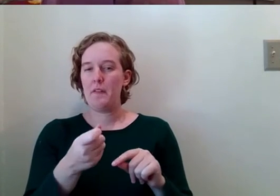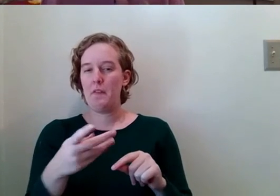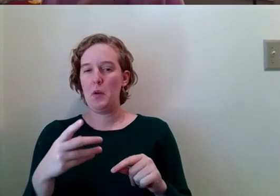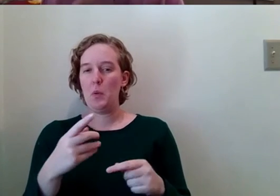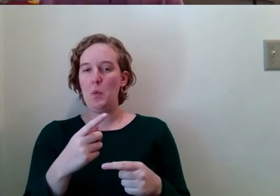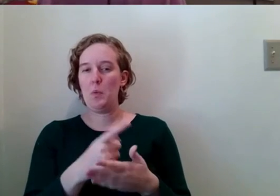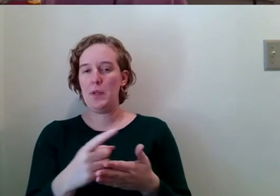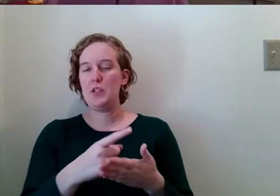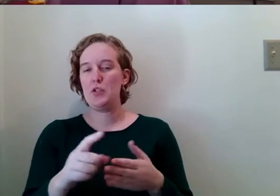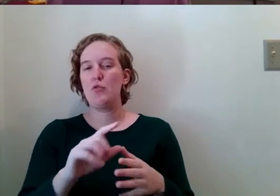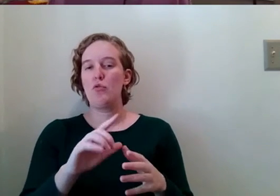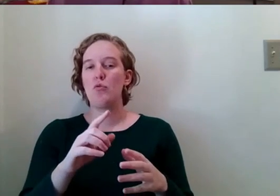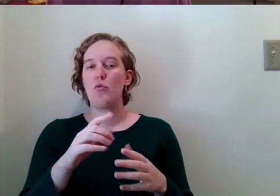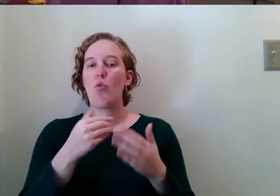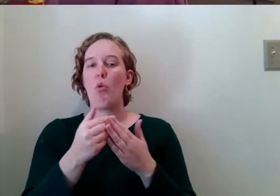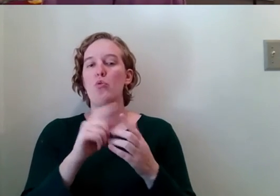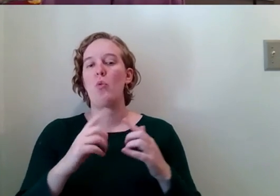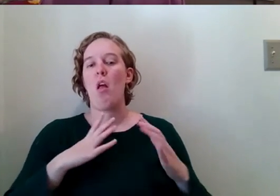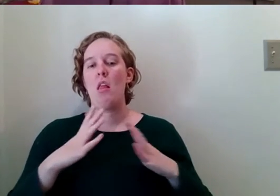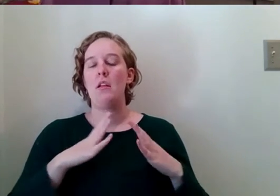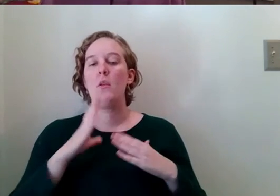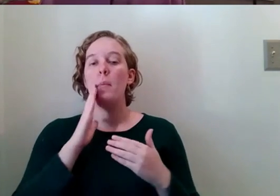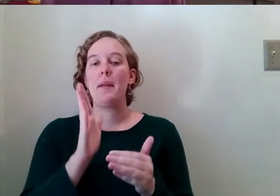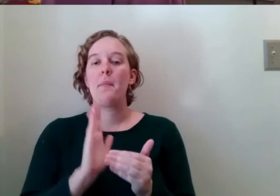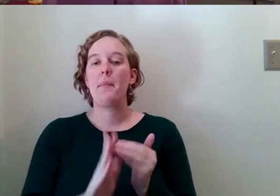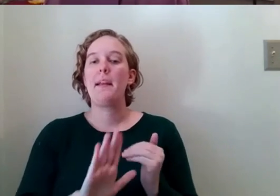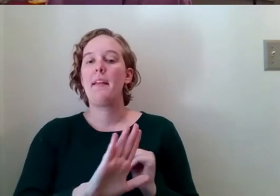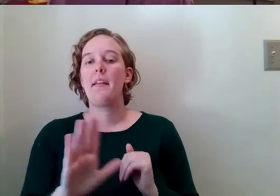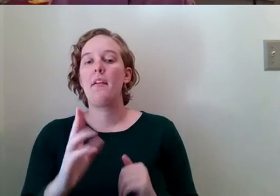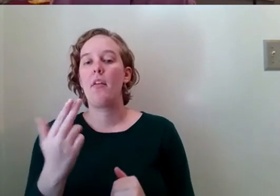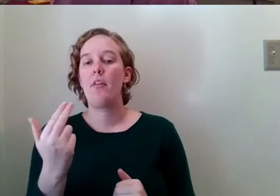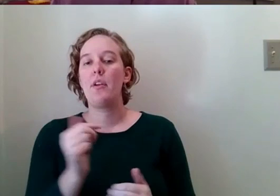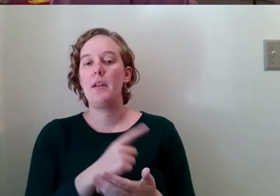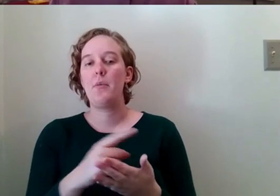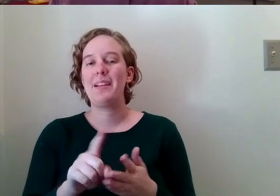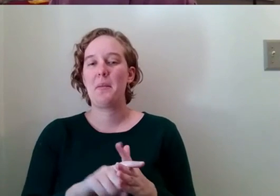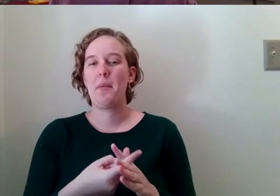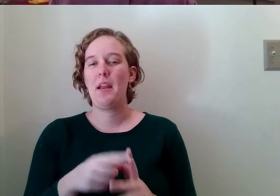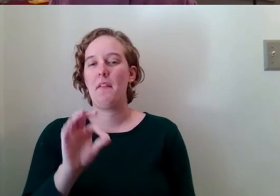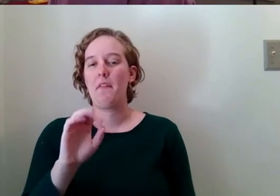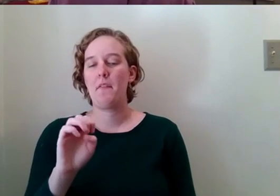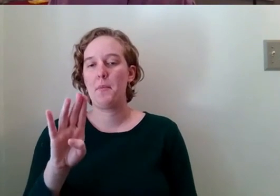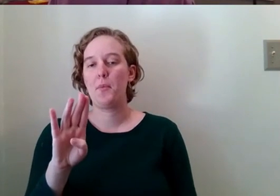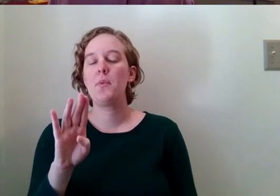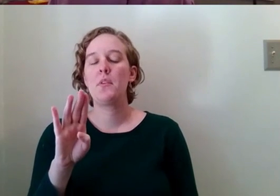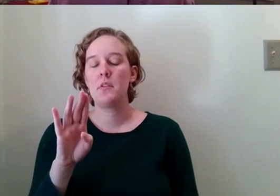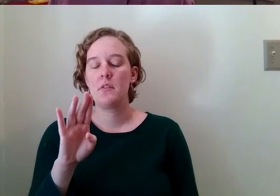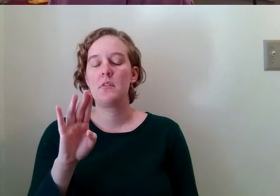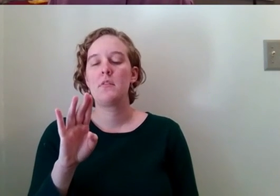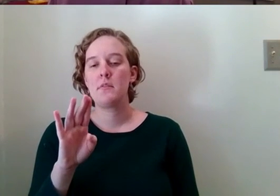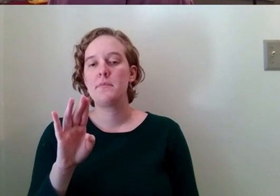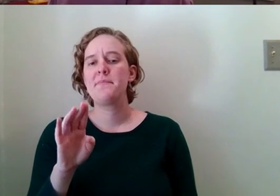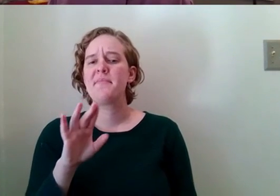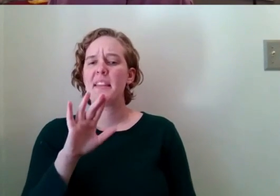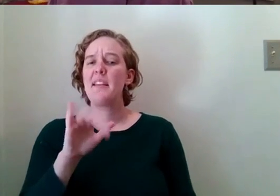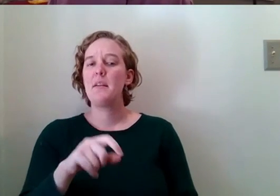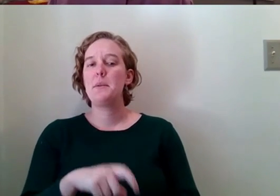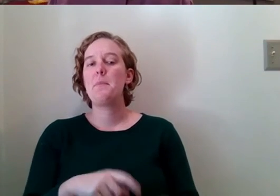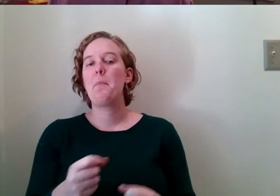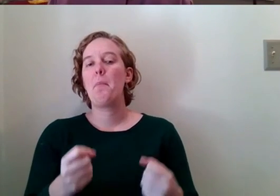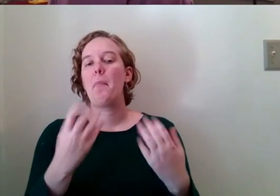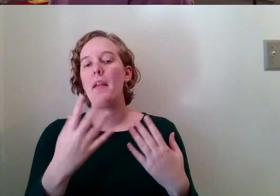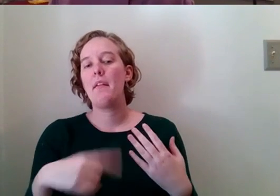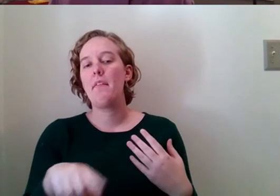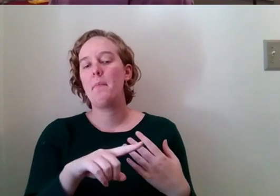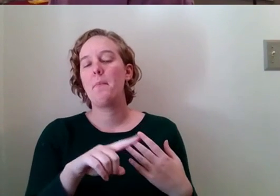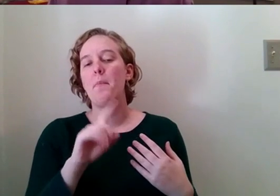they'll complete be completing their 13 weeks at the beginning of february and so at that point many of them will move